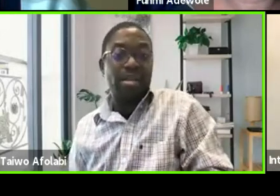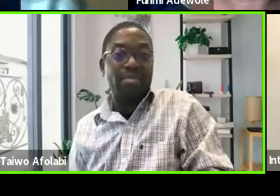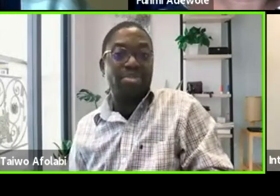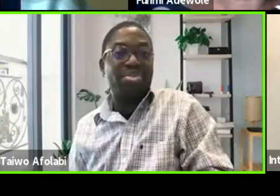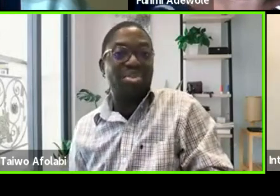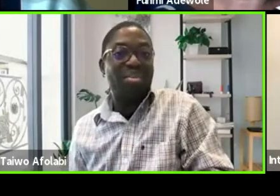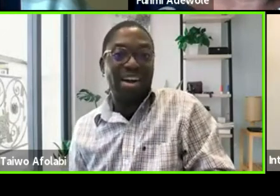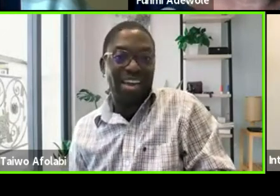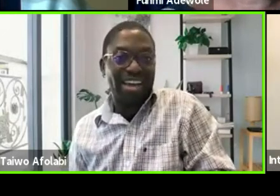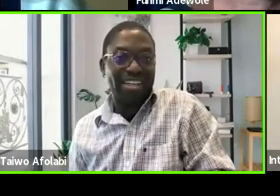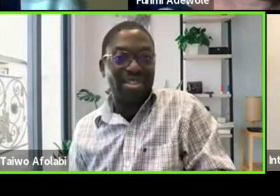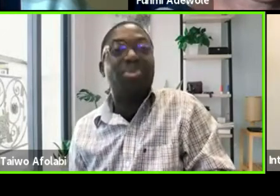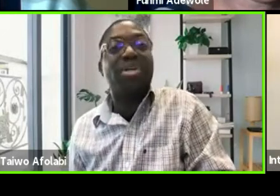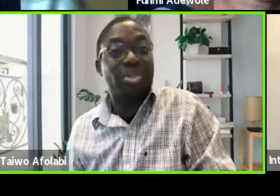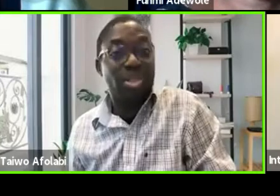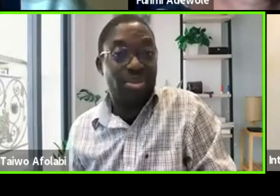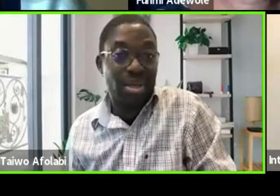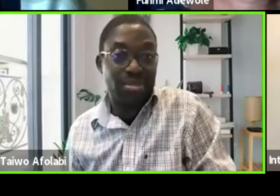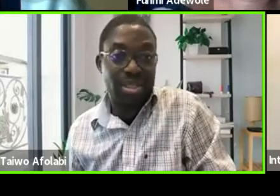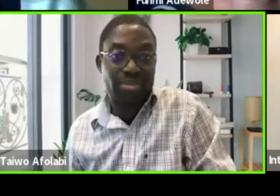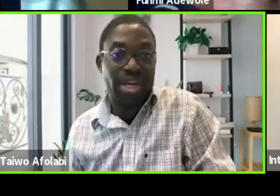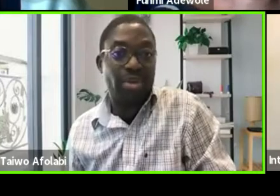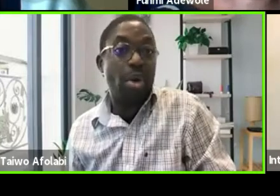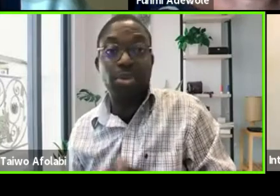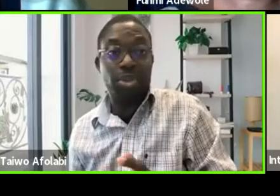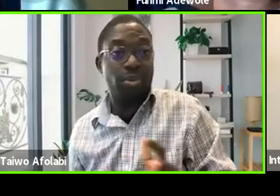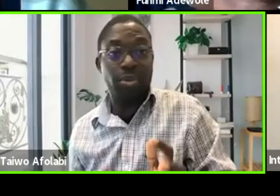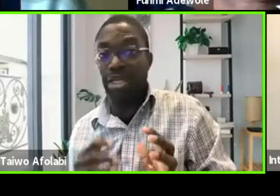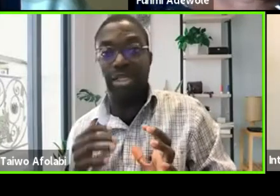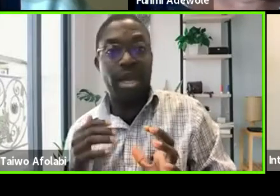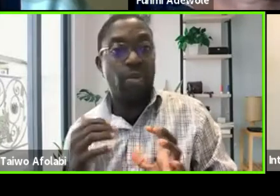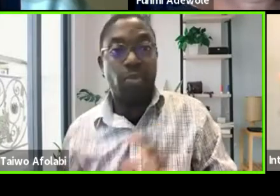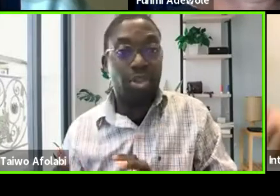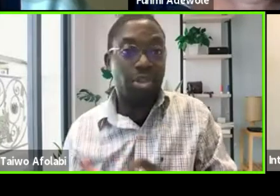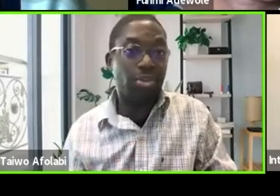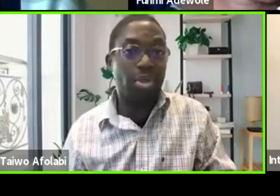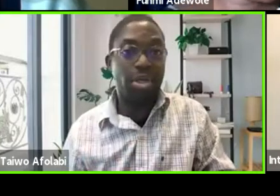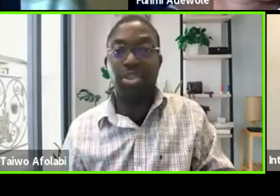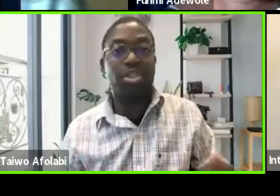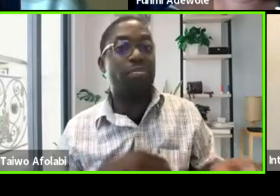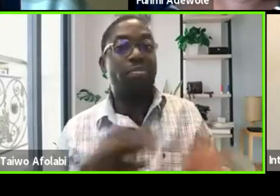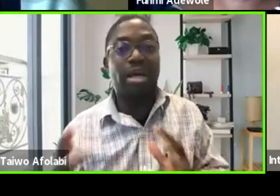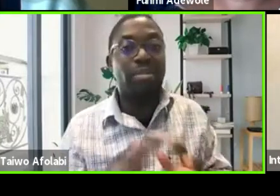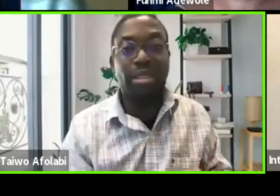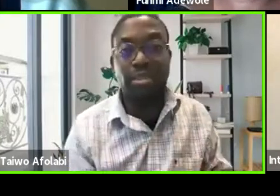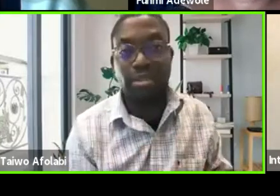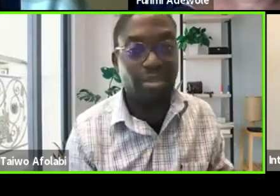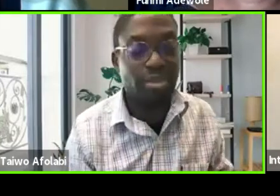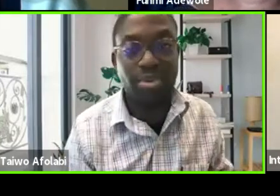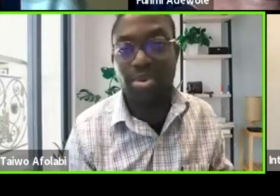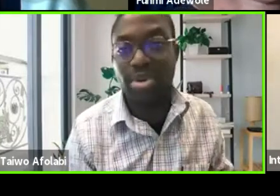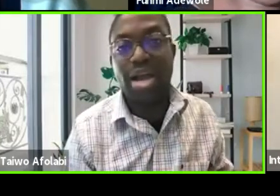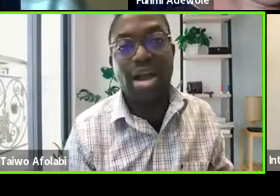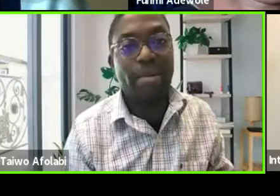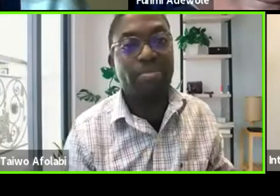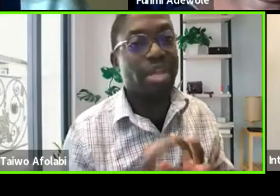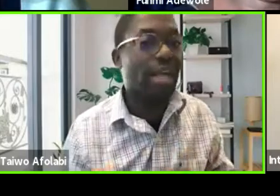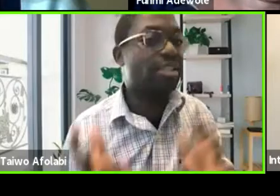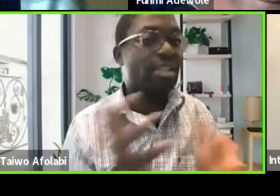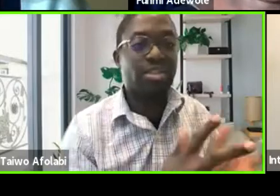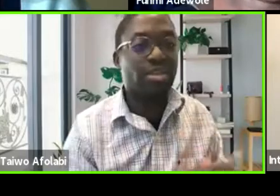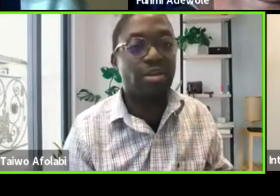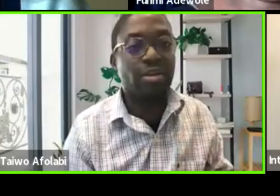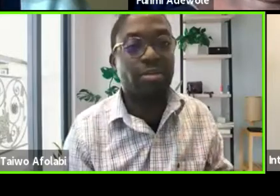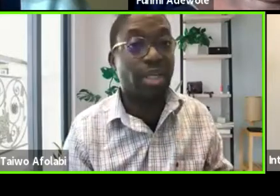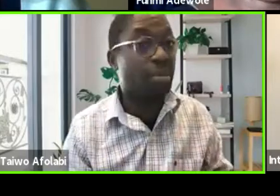asking the three of our guests to introduce themselves. And what we'll do is, once you do yours, just pass the button to the